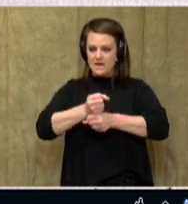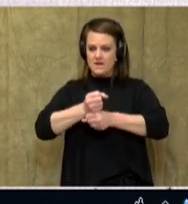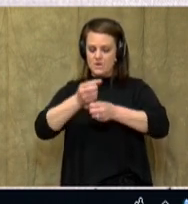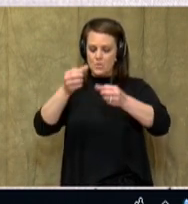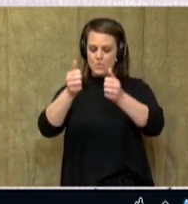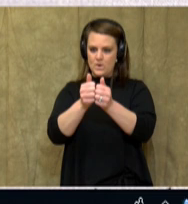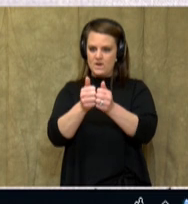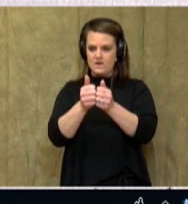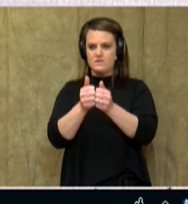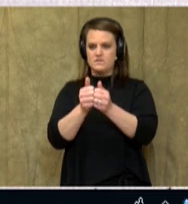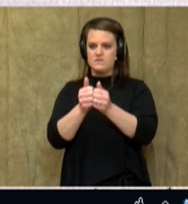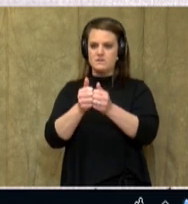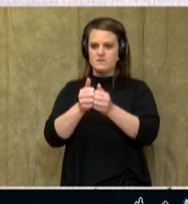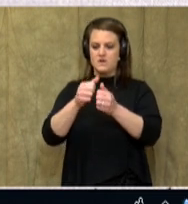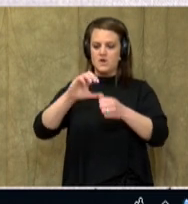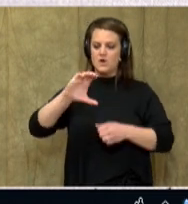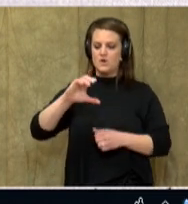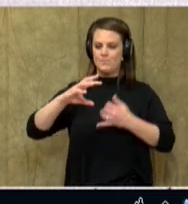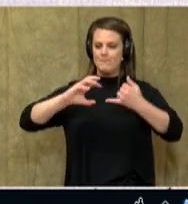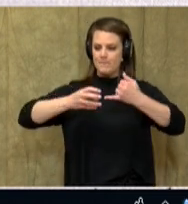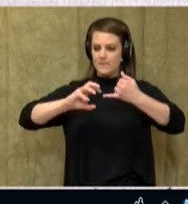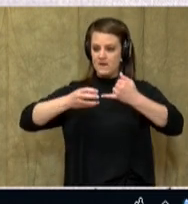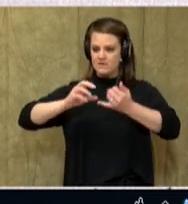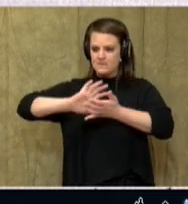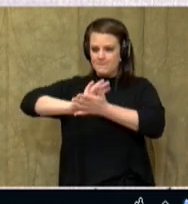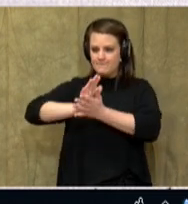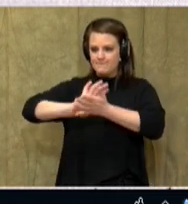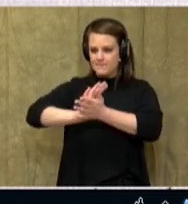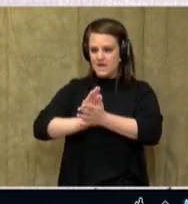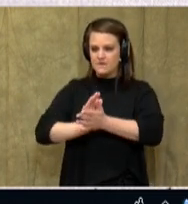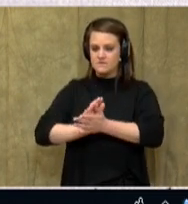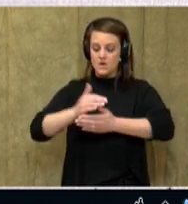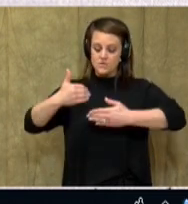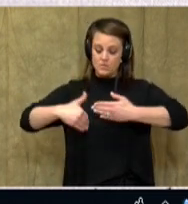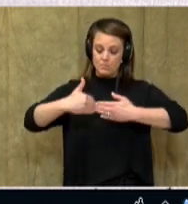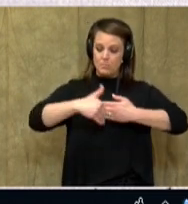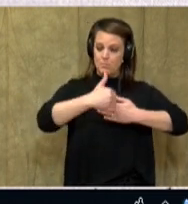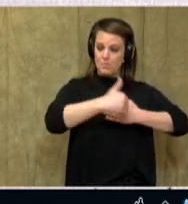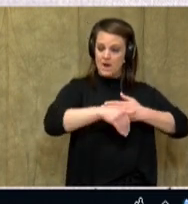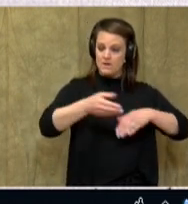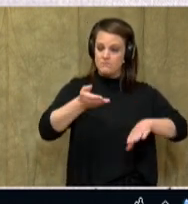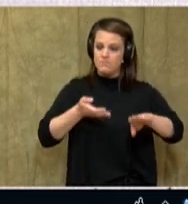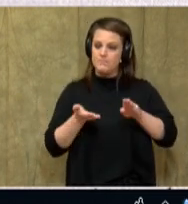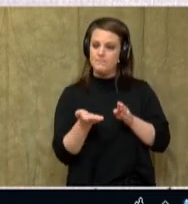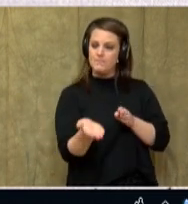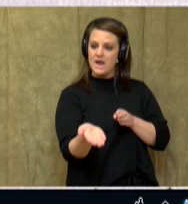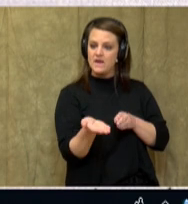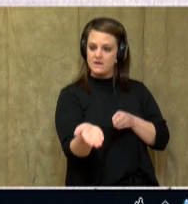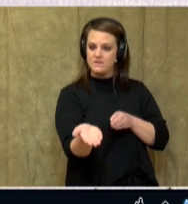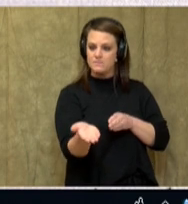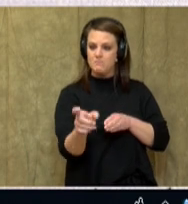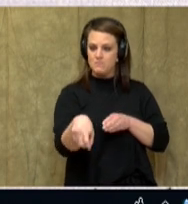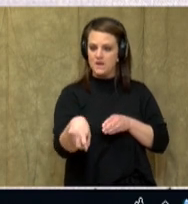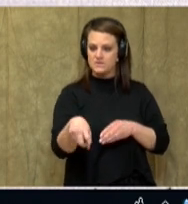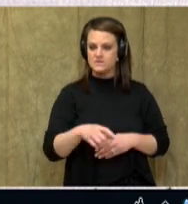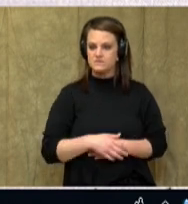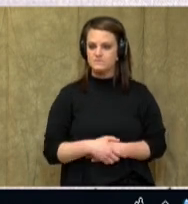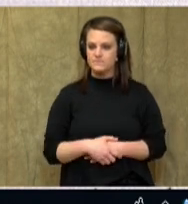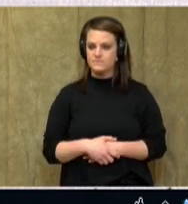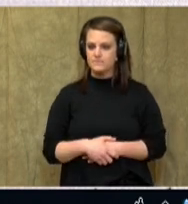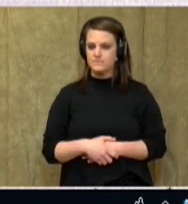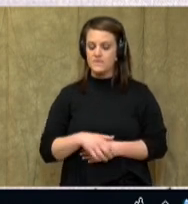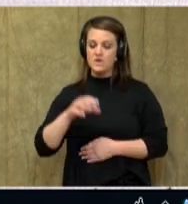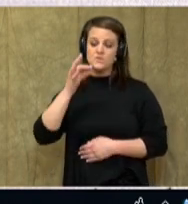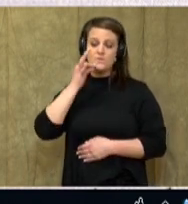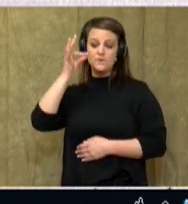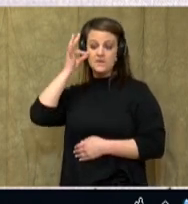into cornmeal. Now, I know that bread is made by baking. So I can infer that